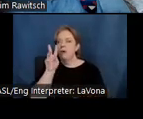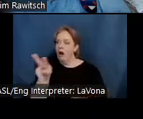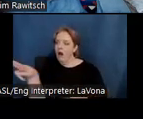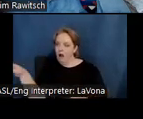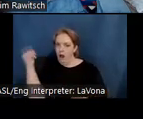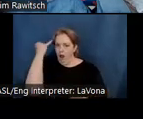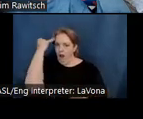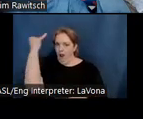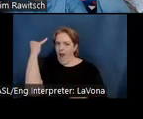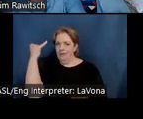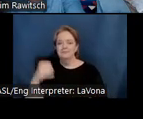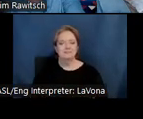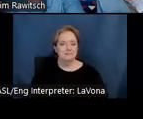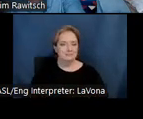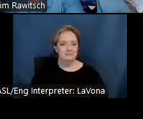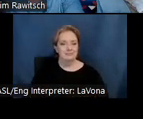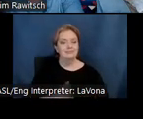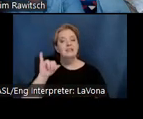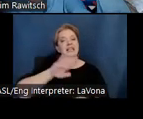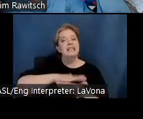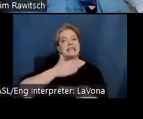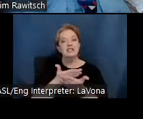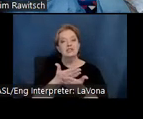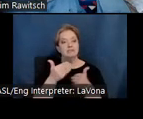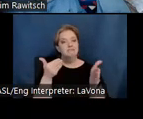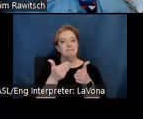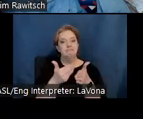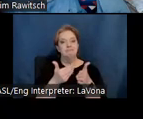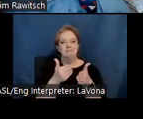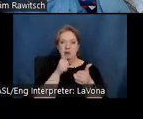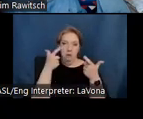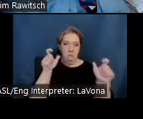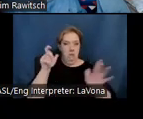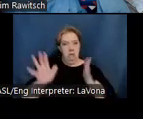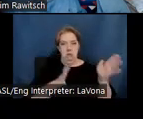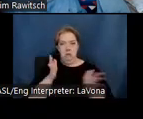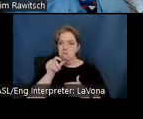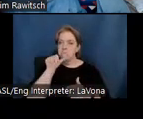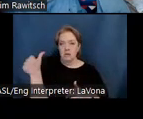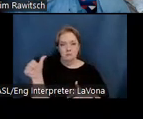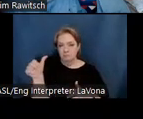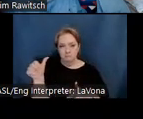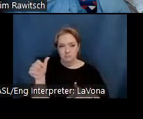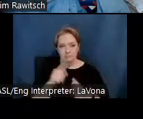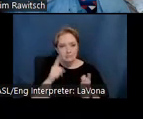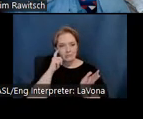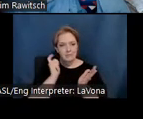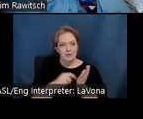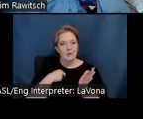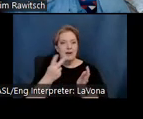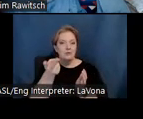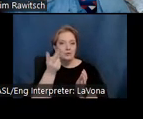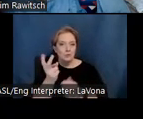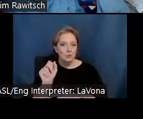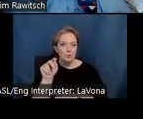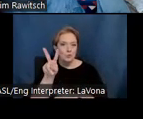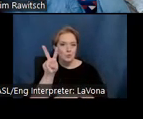The adjacent kitchen wasn't large or luxurious. But note the double ranges there